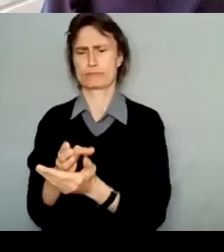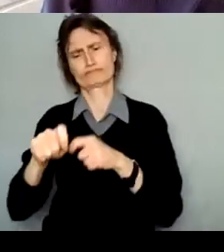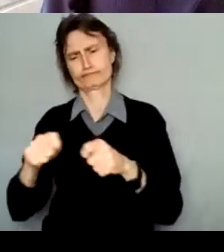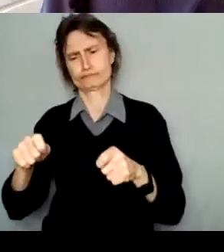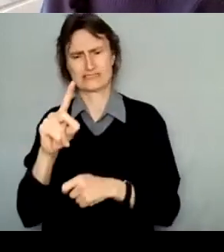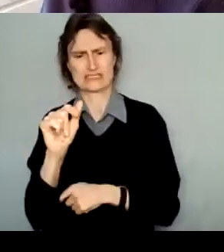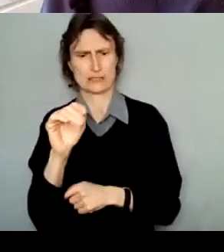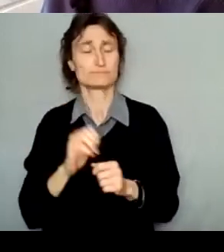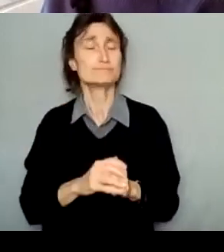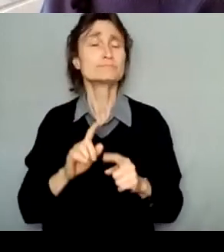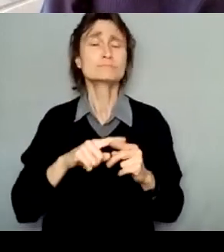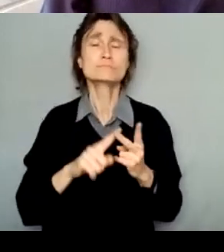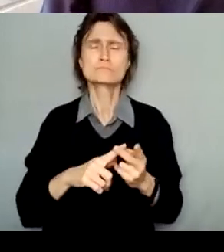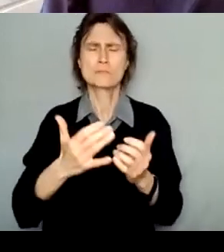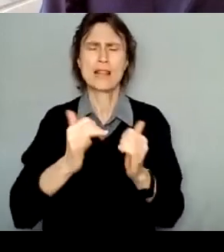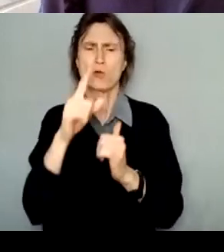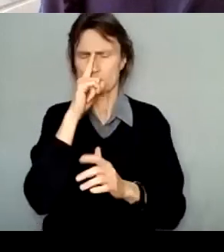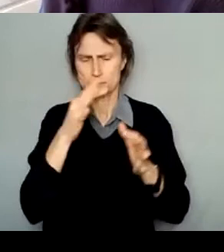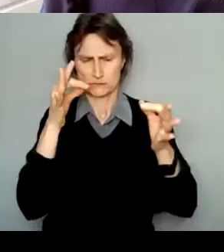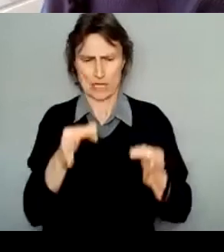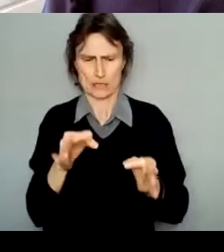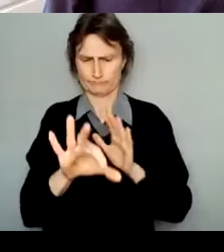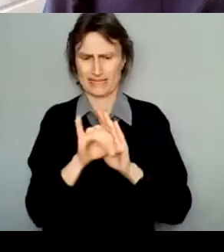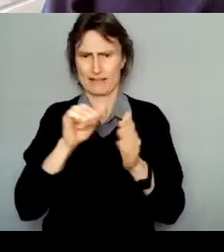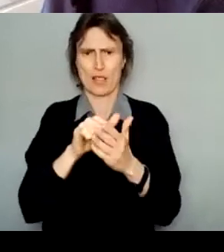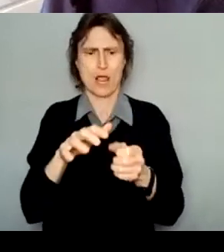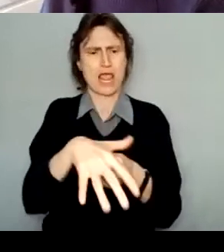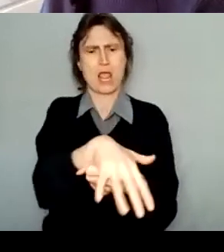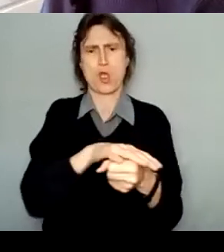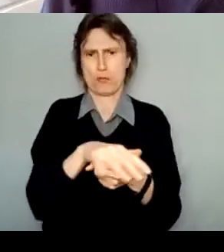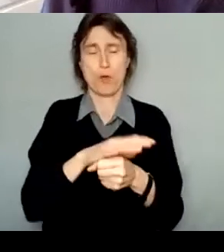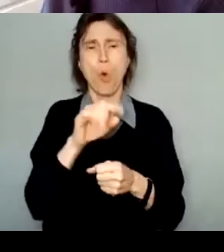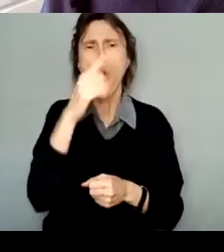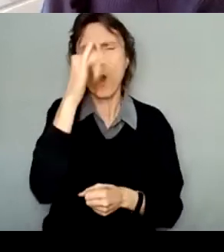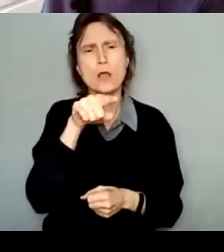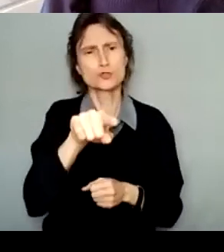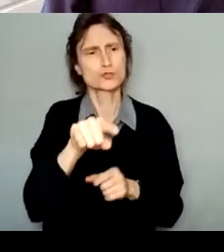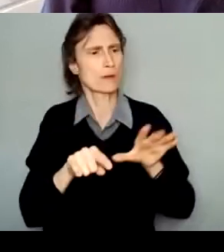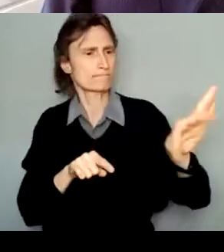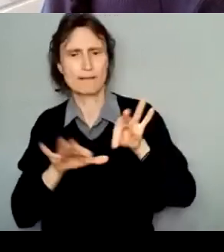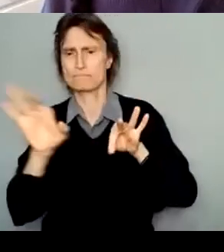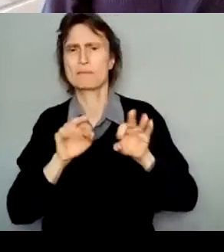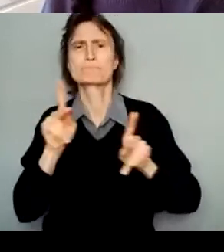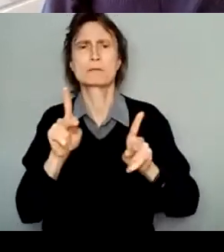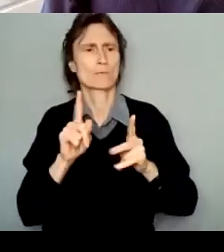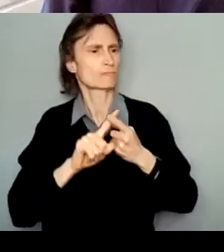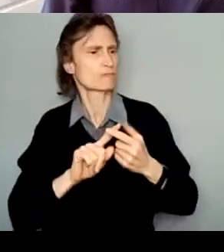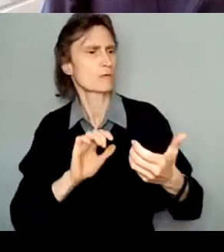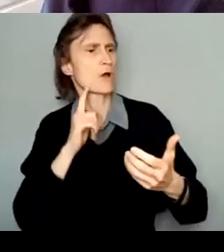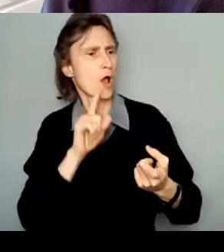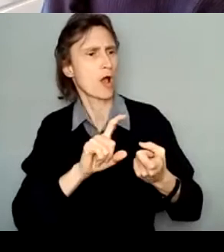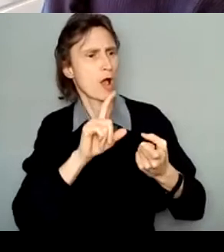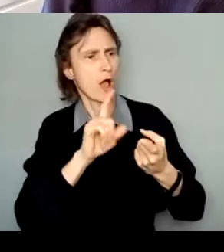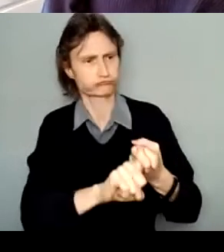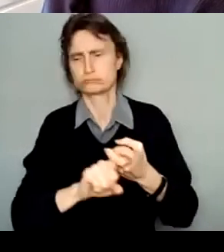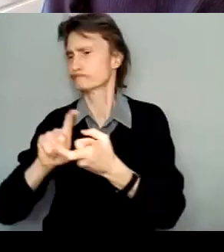venue for your project, or why you've chosen to work with specific collaborators. This should be a helpful, relatively